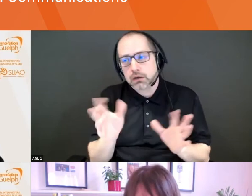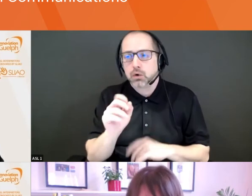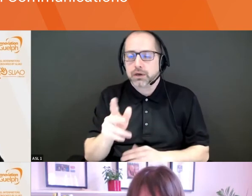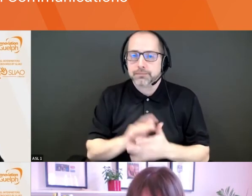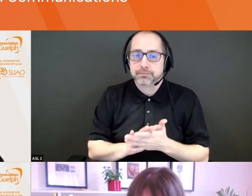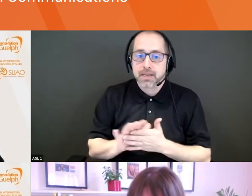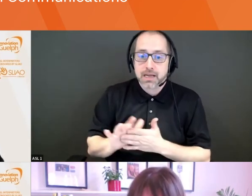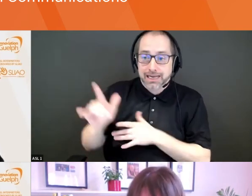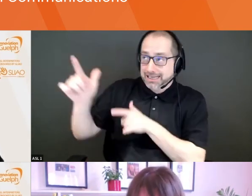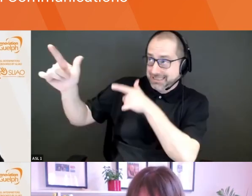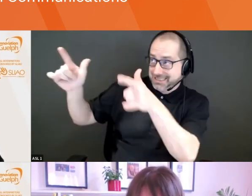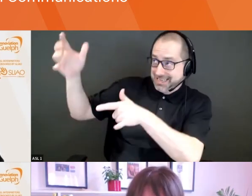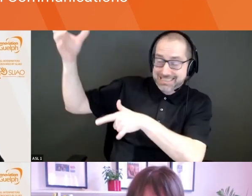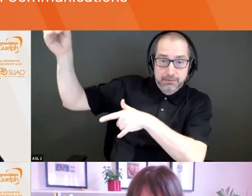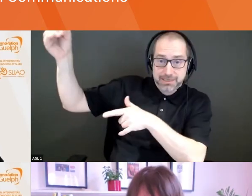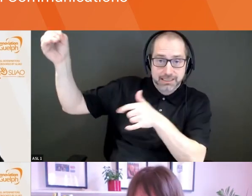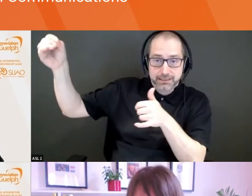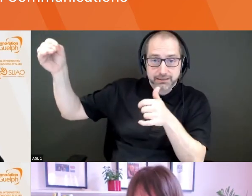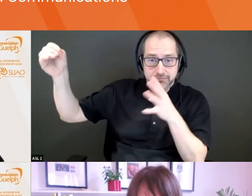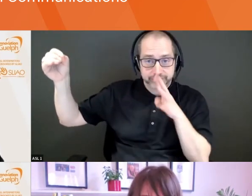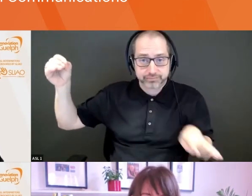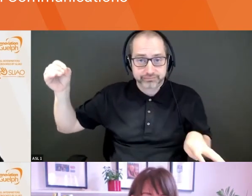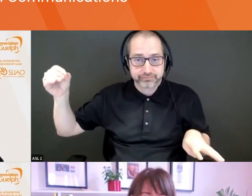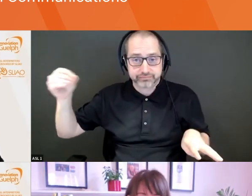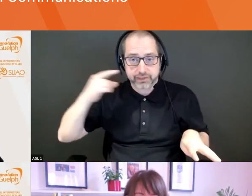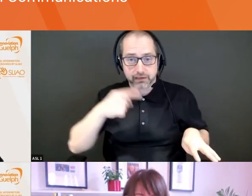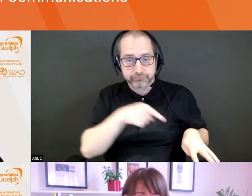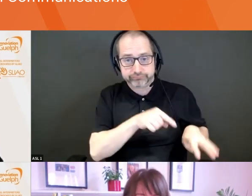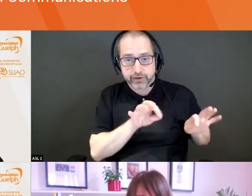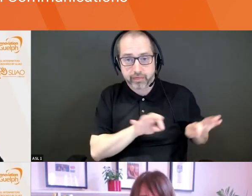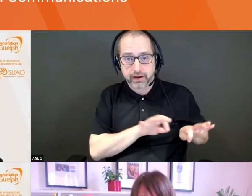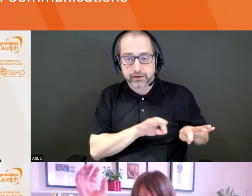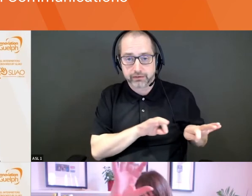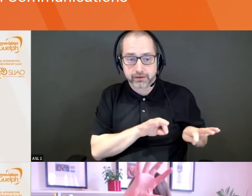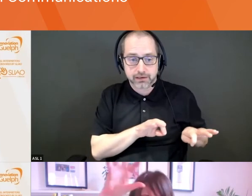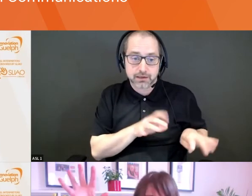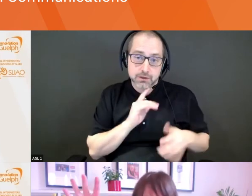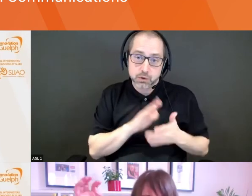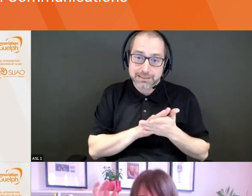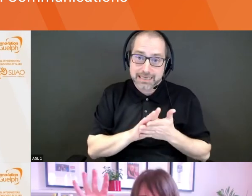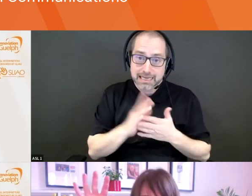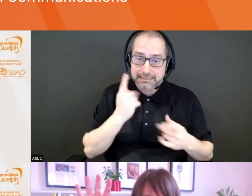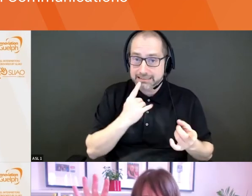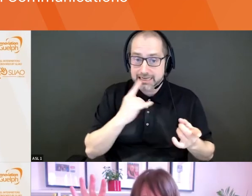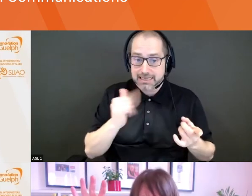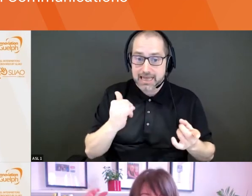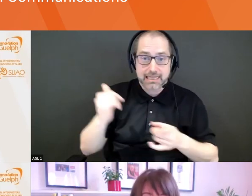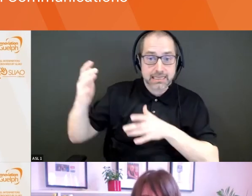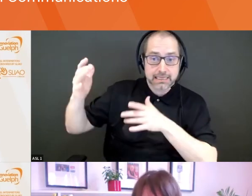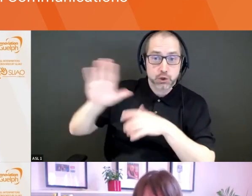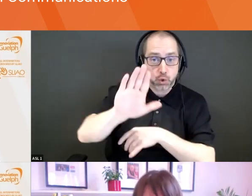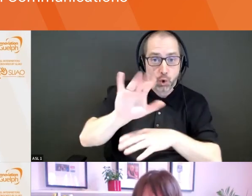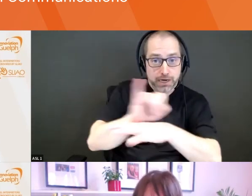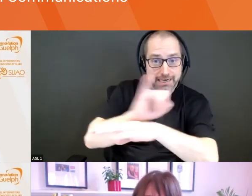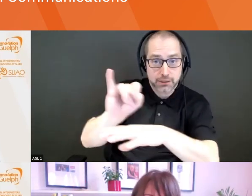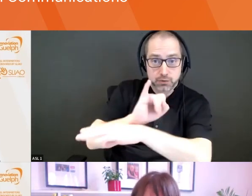giant doesn't know you exist, right? And as nice as it would be to say, like in your industry, that the biggest person in your industry